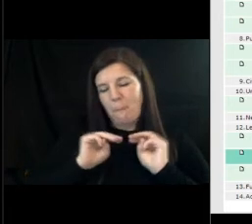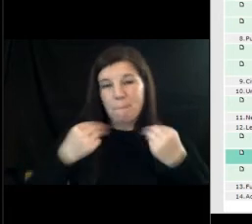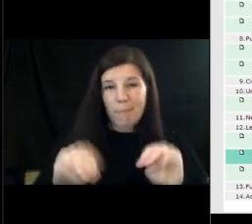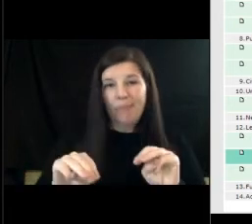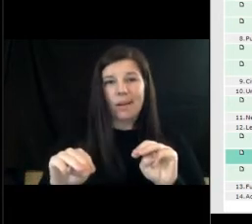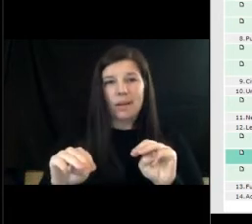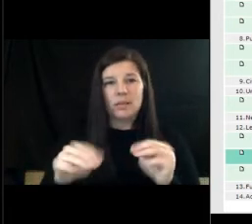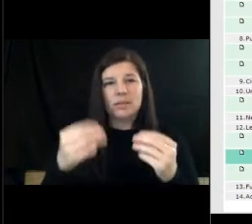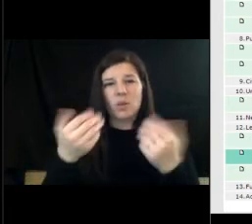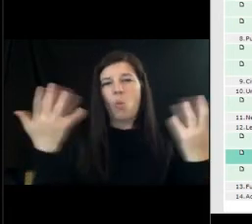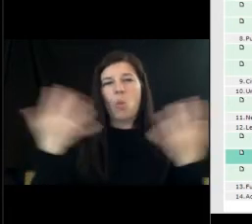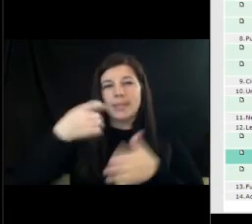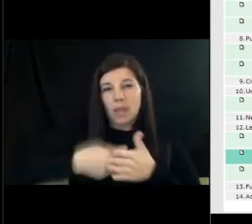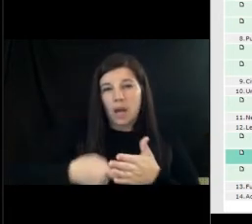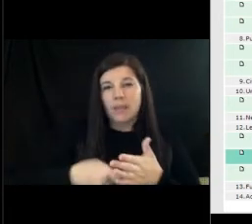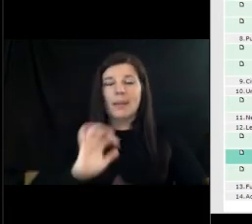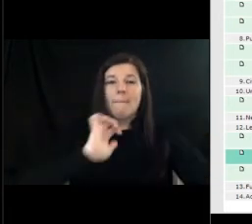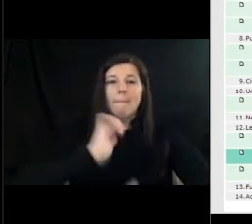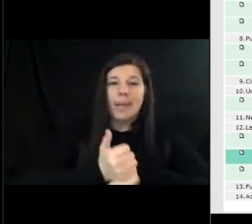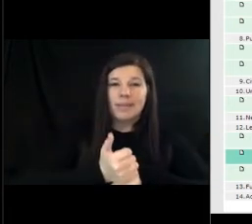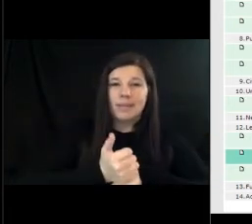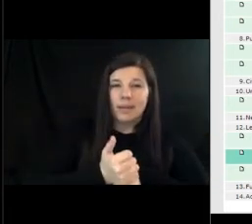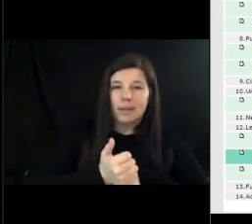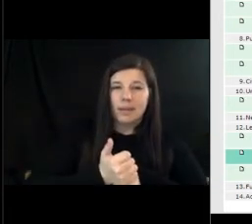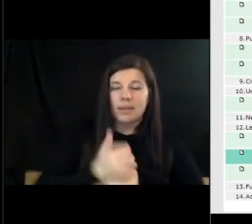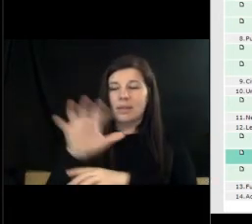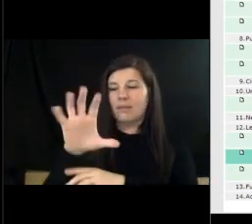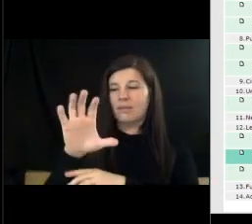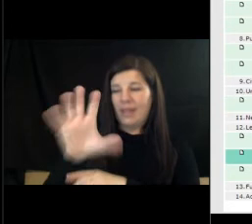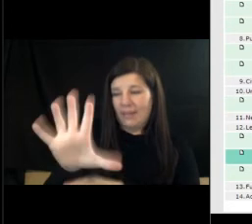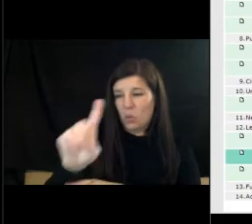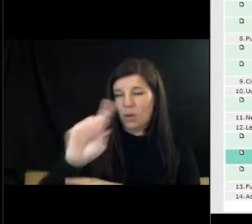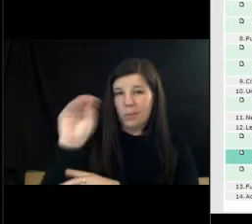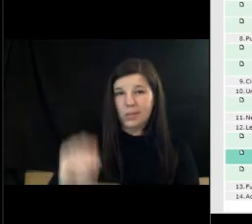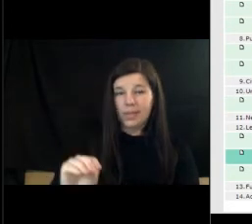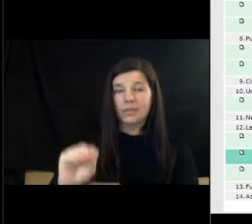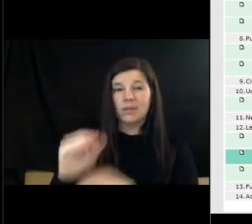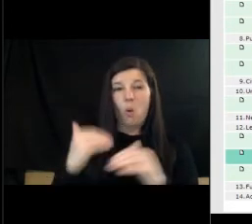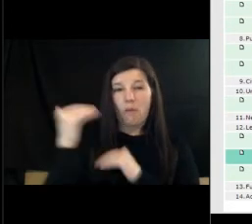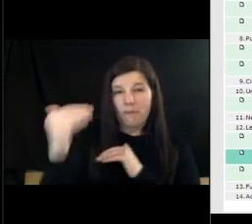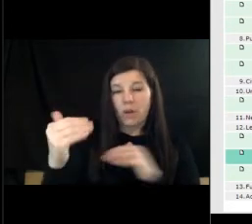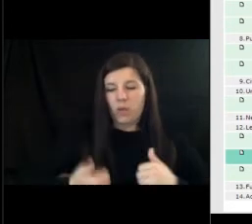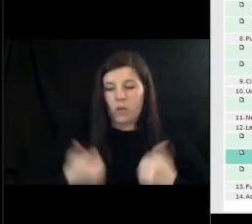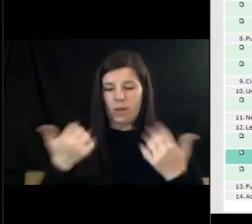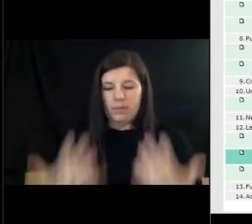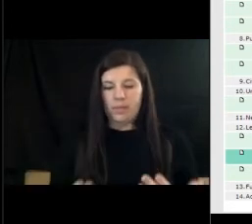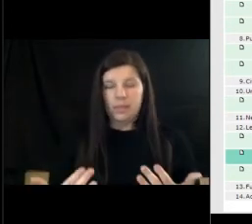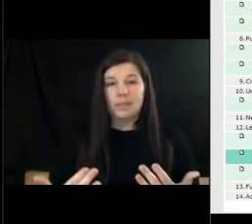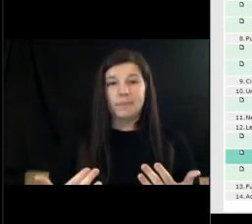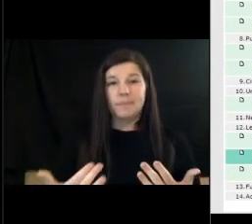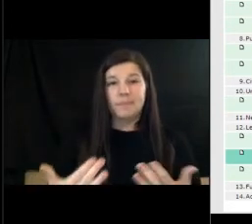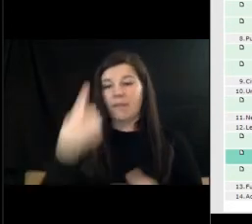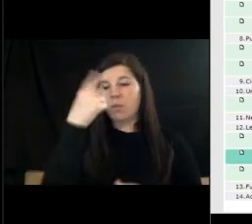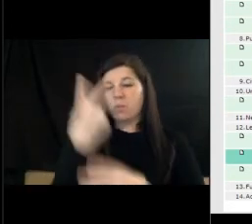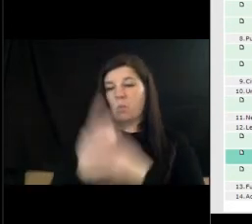cost of that and based on uh the 51 percent over 51 of the residents for both of those canals